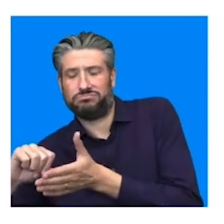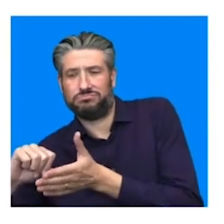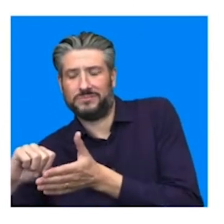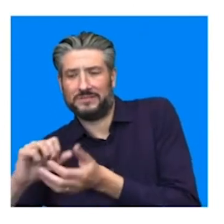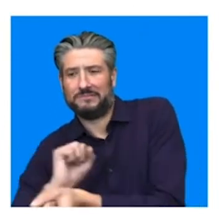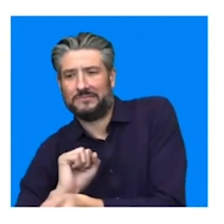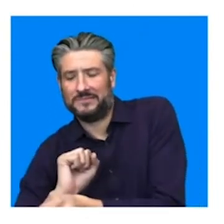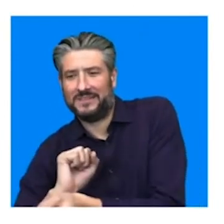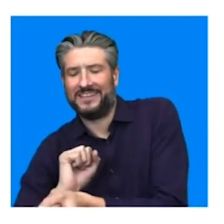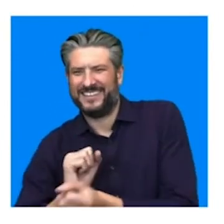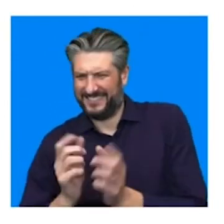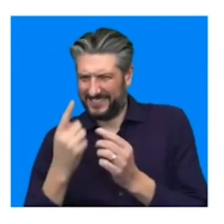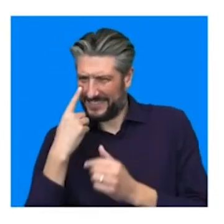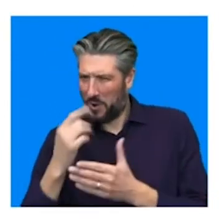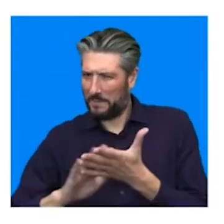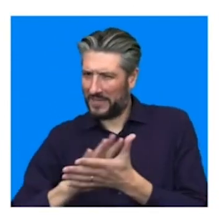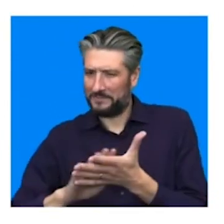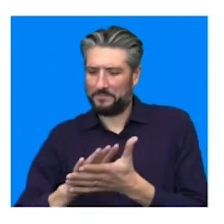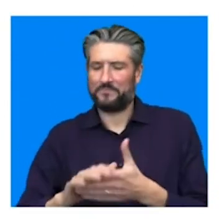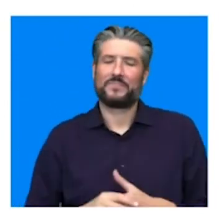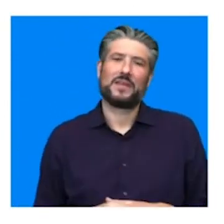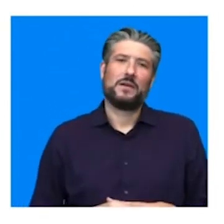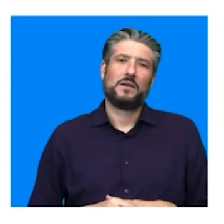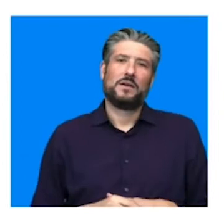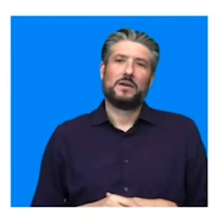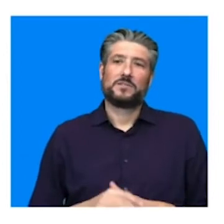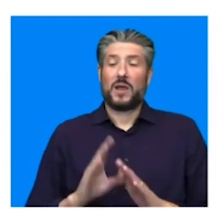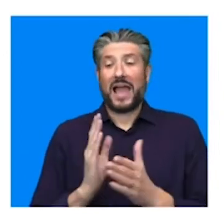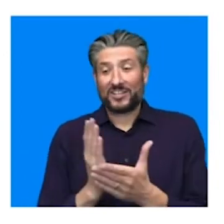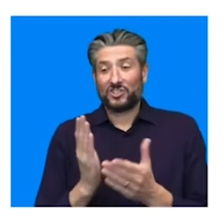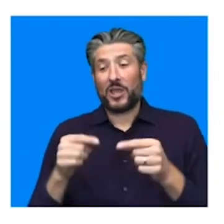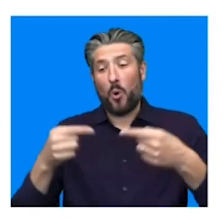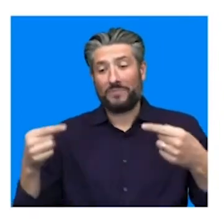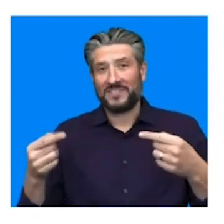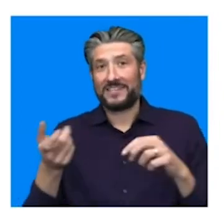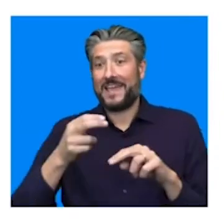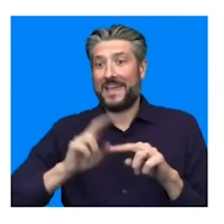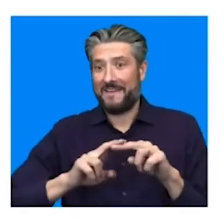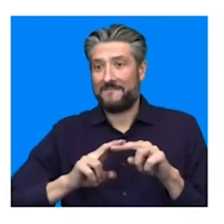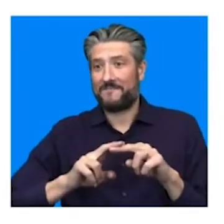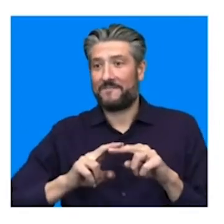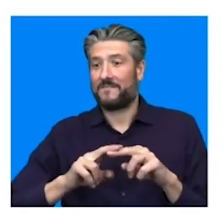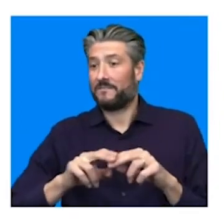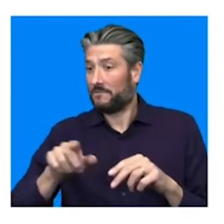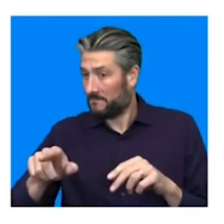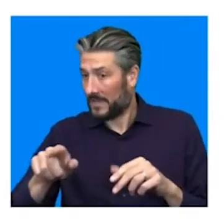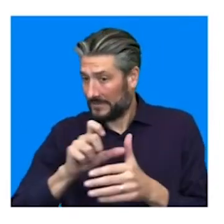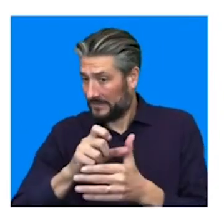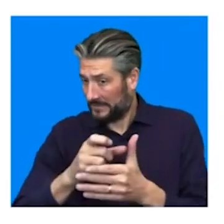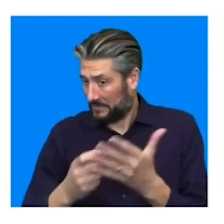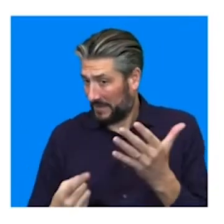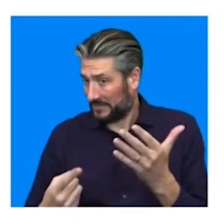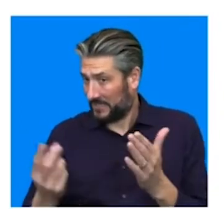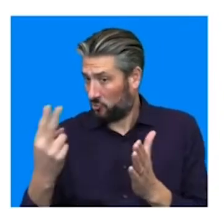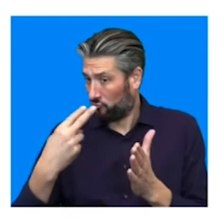if you see what I mean. So on the contrary, you know, if you do have, you know, a reading disabilities, you know,